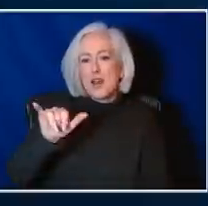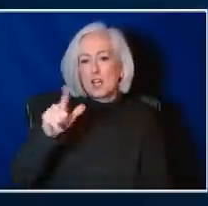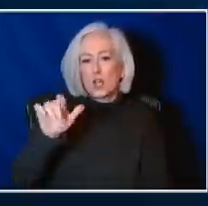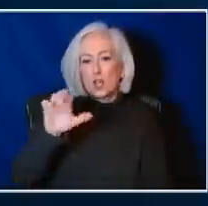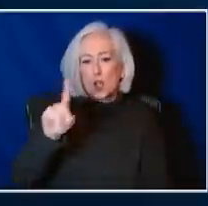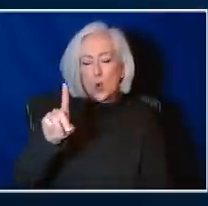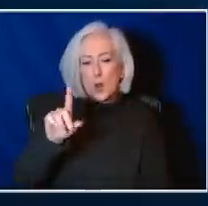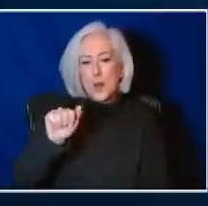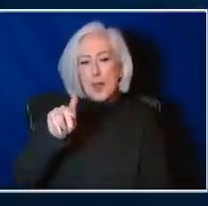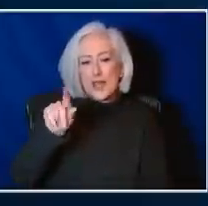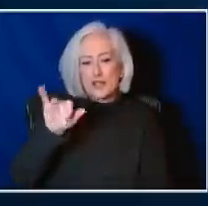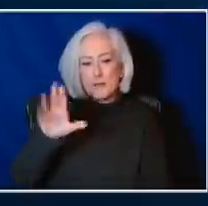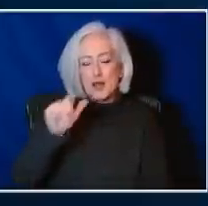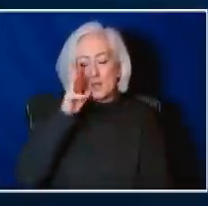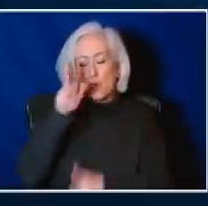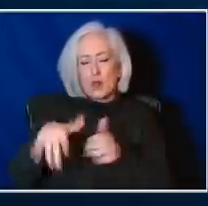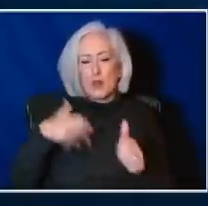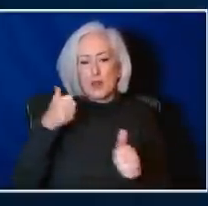to the XBB variant?